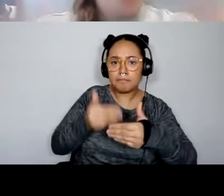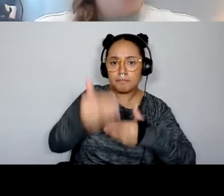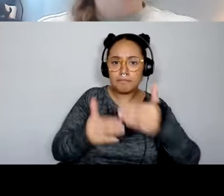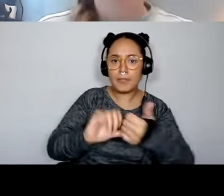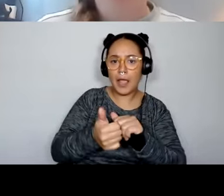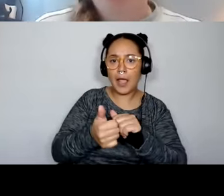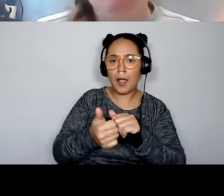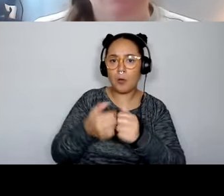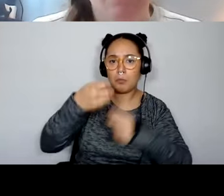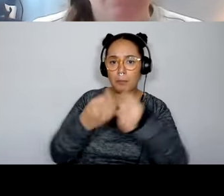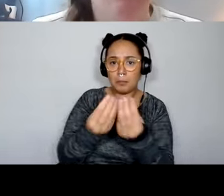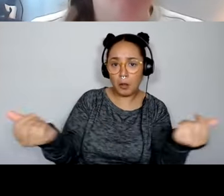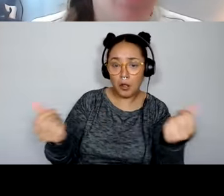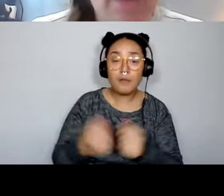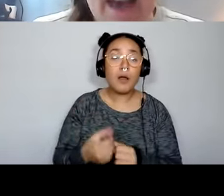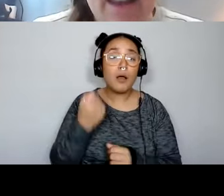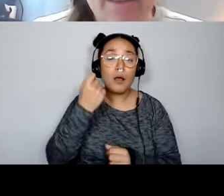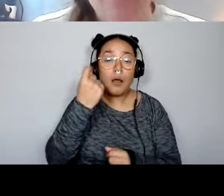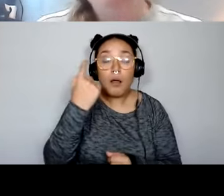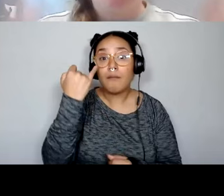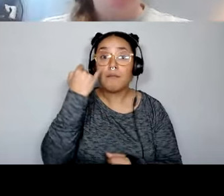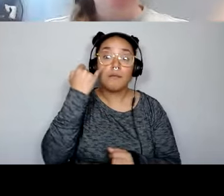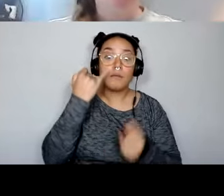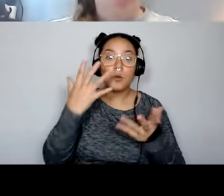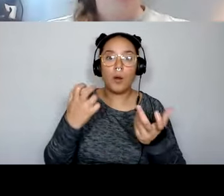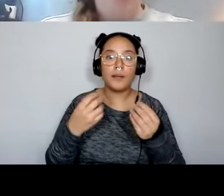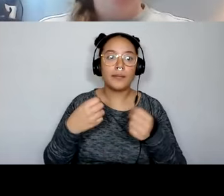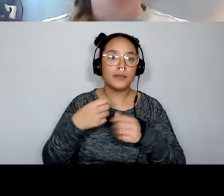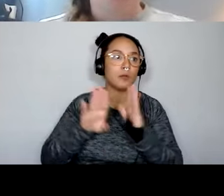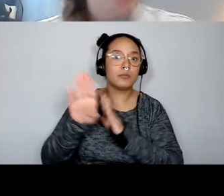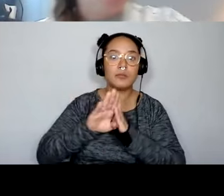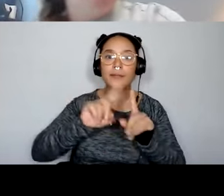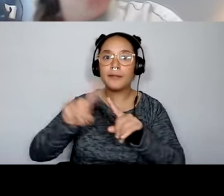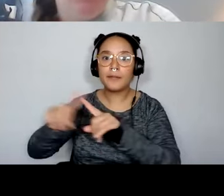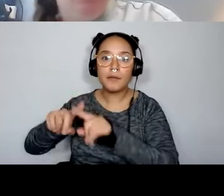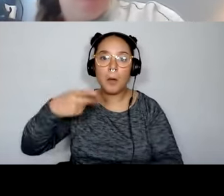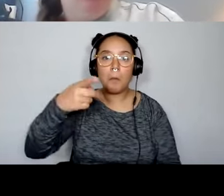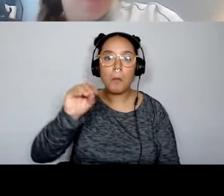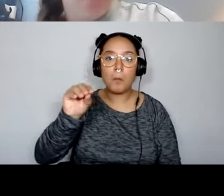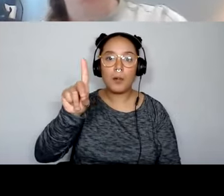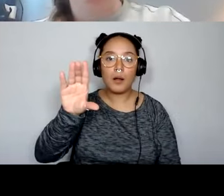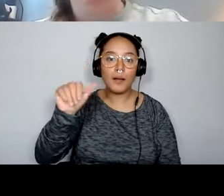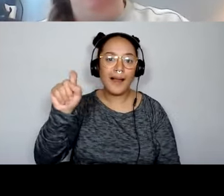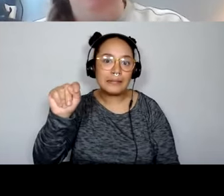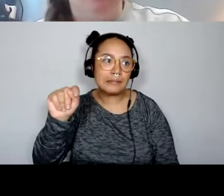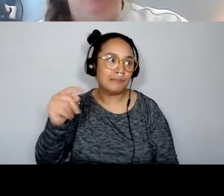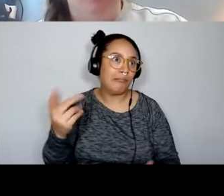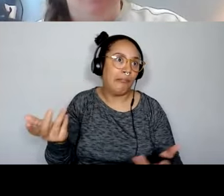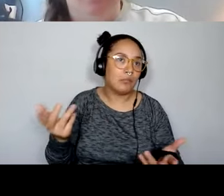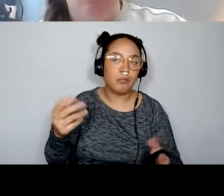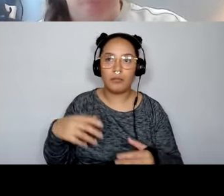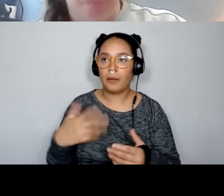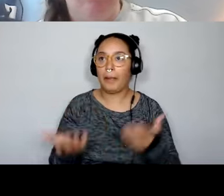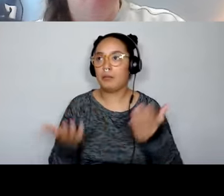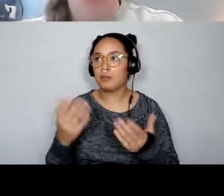is, oh, you should create a series of podcasts, you know, that might not be, um, let's say that's this,